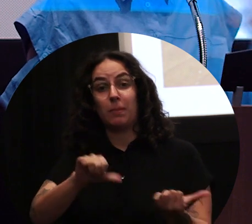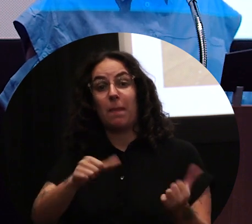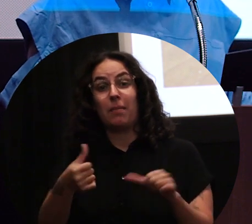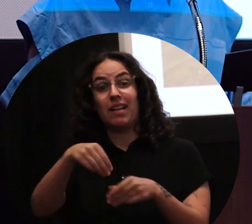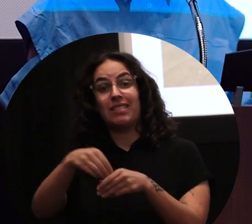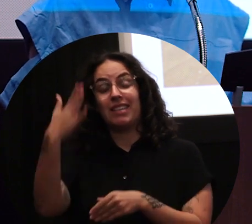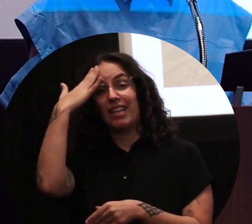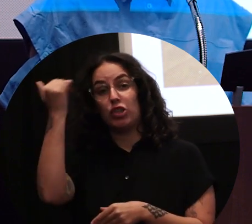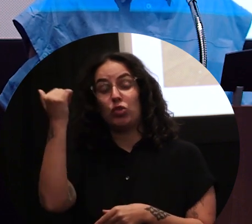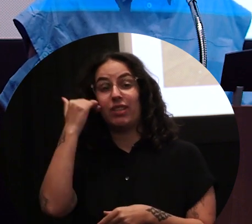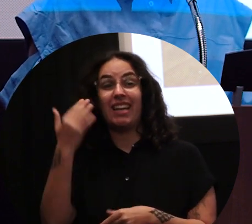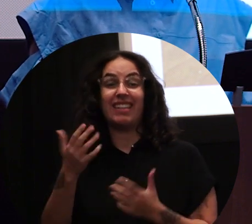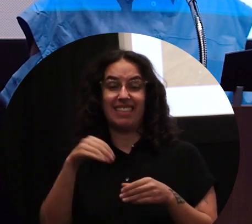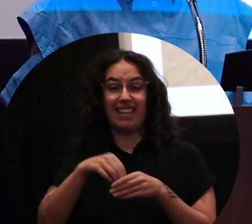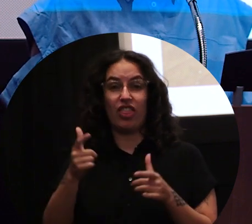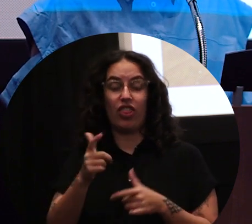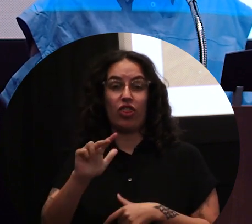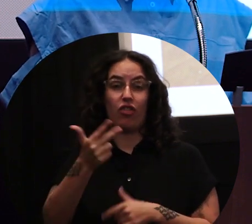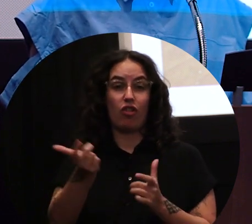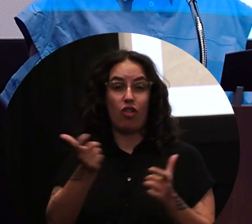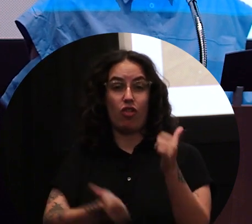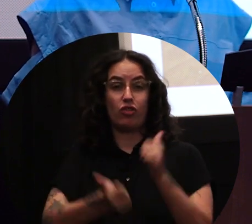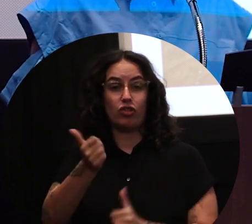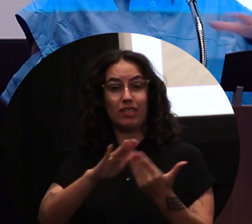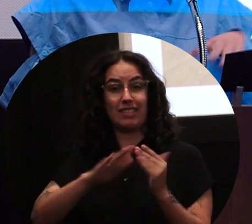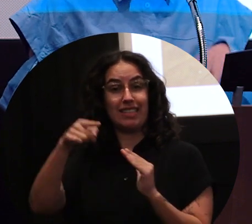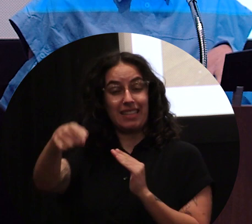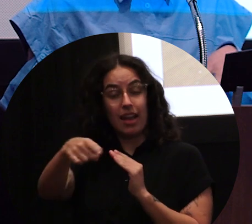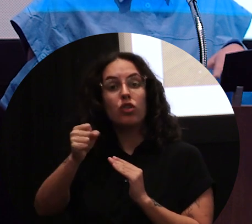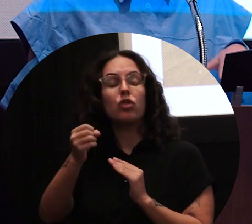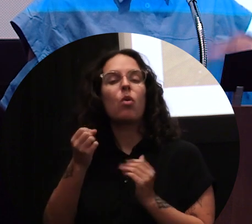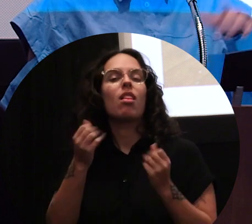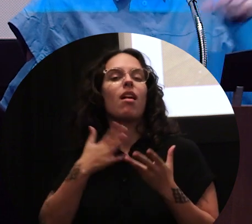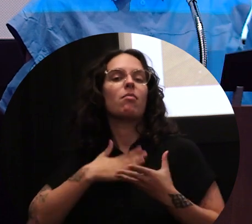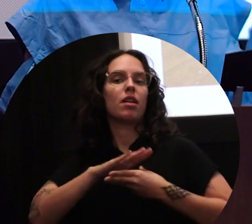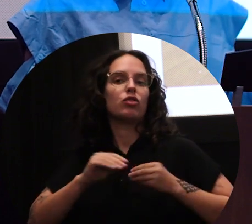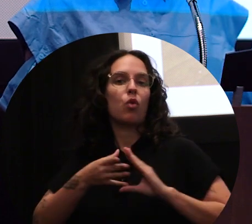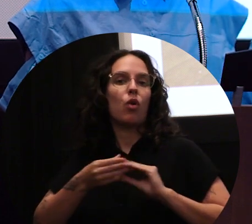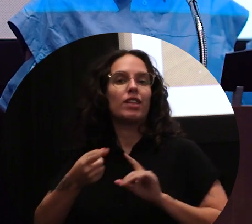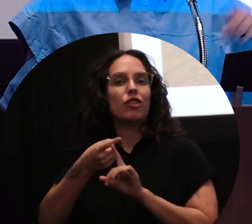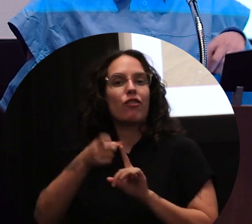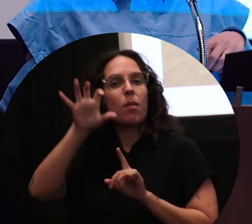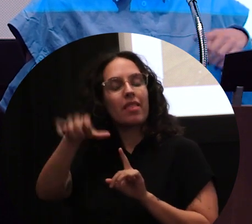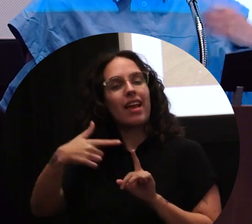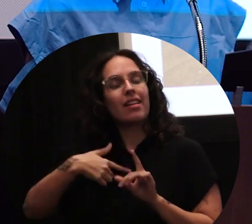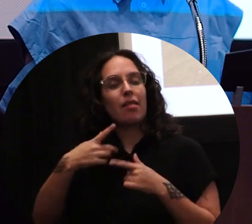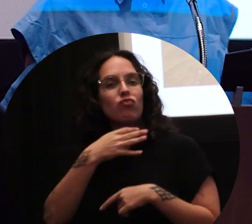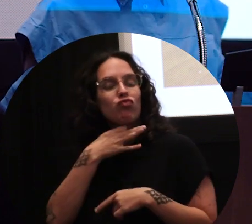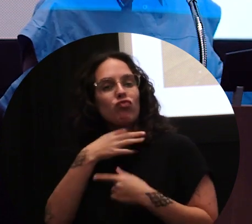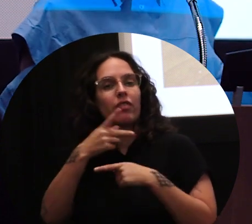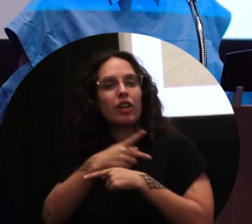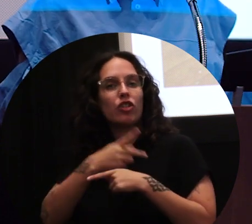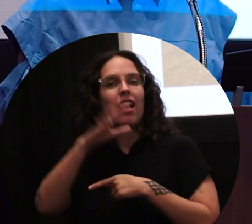is the third largest city in Korea. And so a lot of my stories and narrative come from there. And I'm interested in tracing that origin of the stories. which